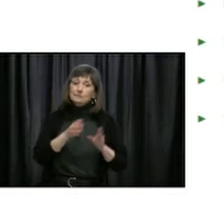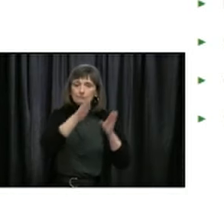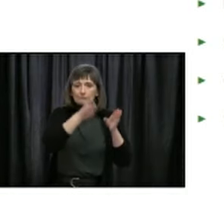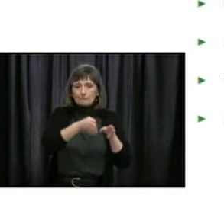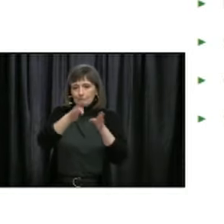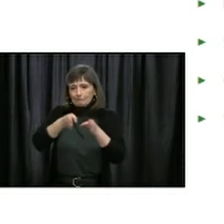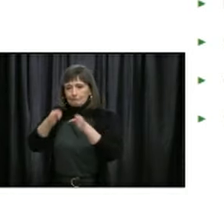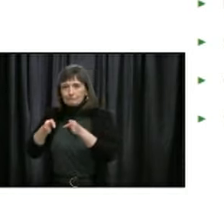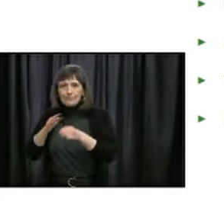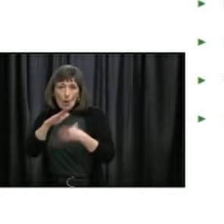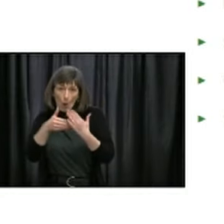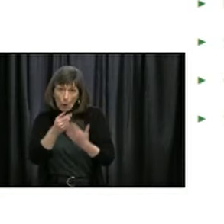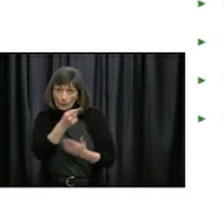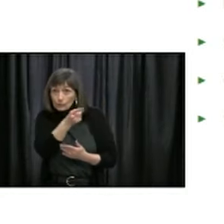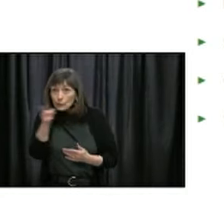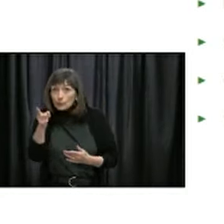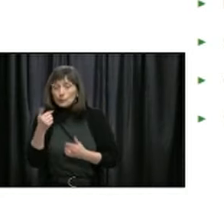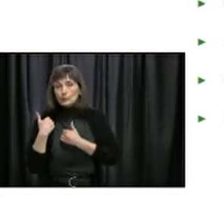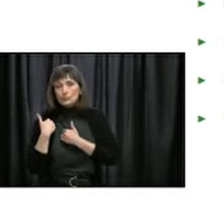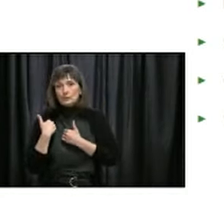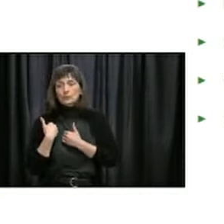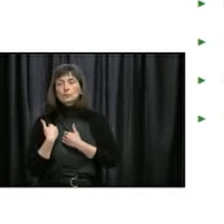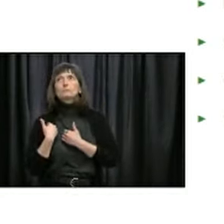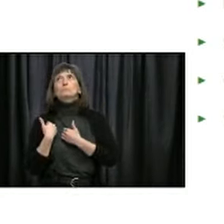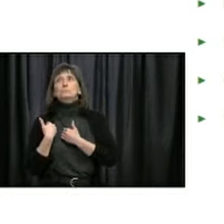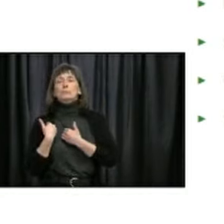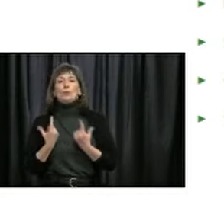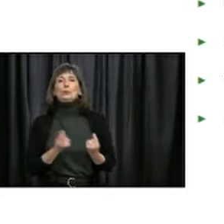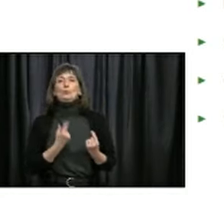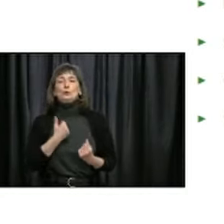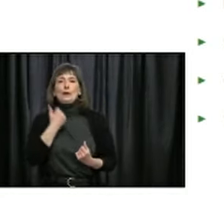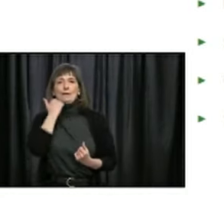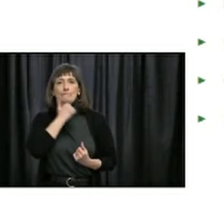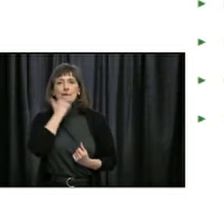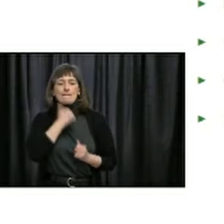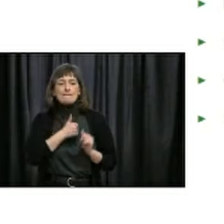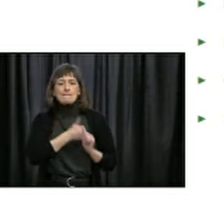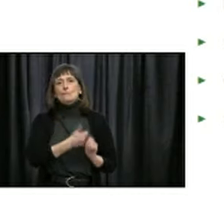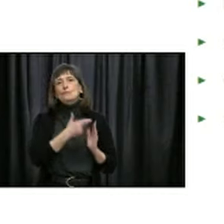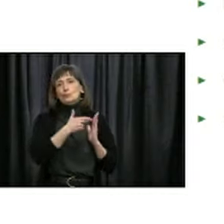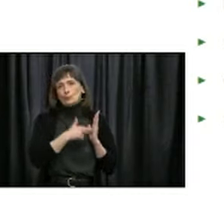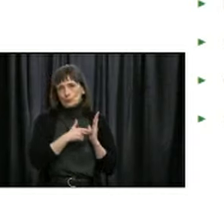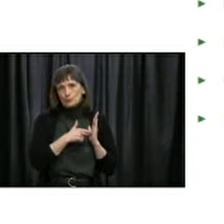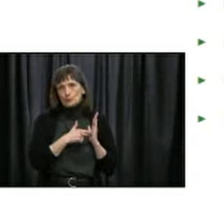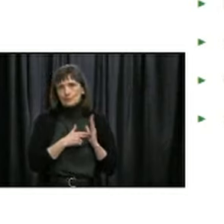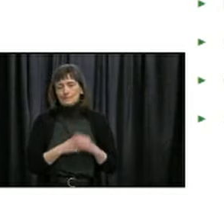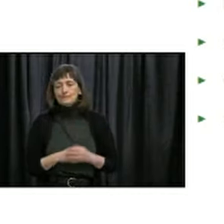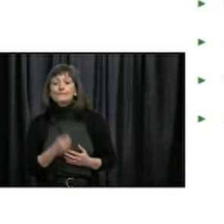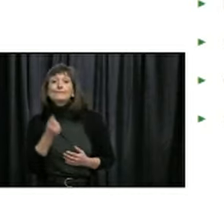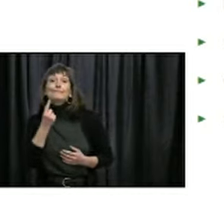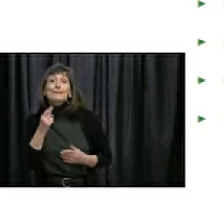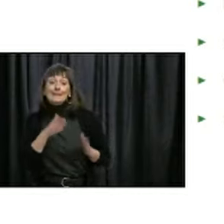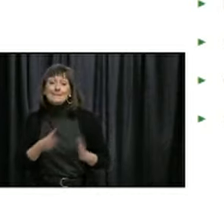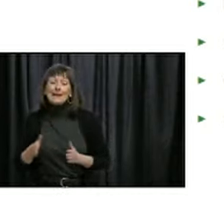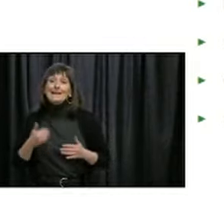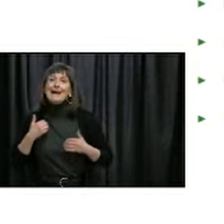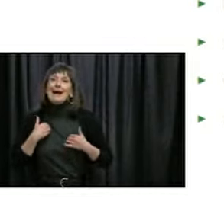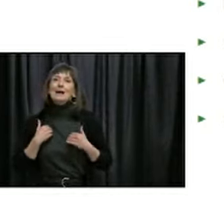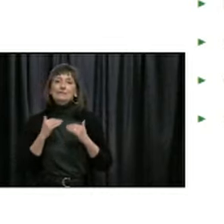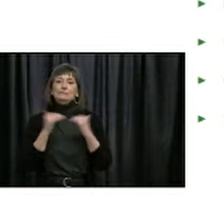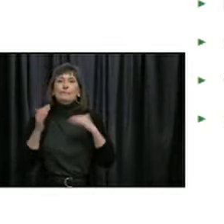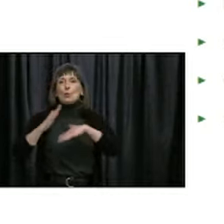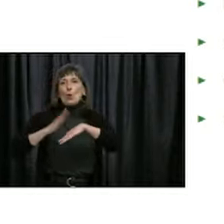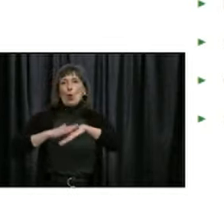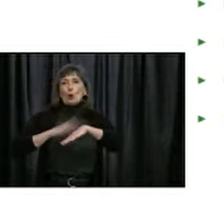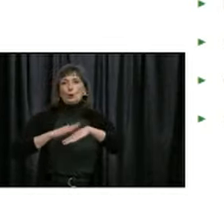responsible for doing our part. We're going to talk about different levels of alert in this plan, but we will have to continue with these